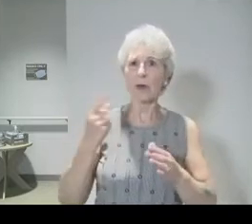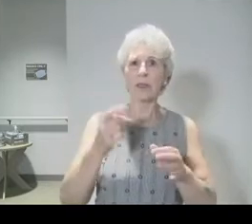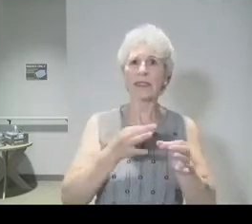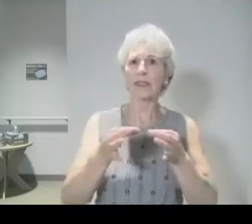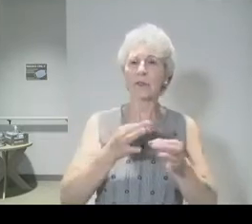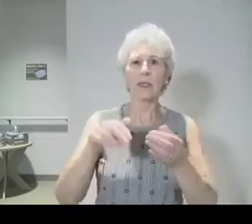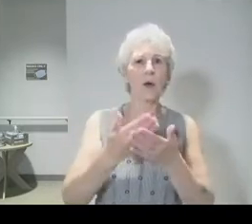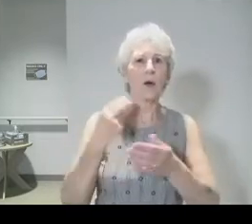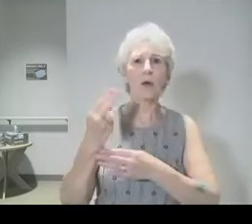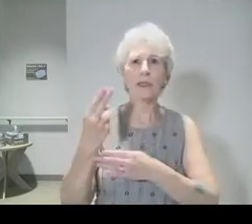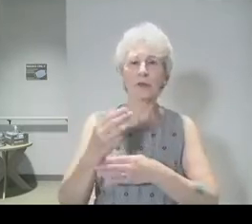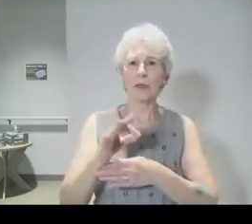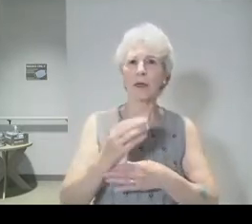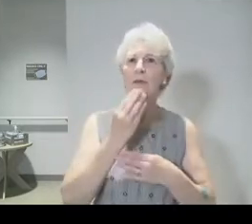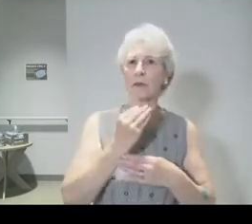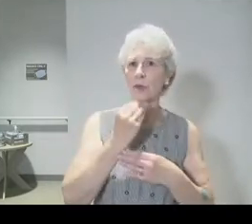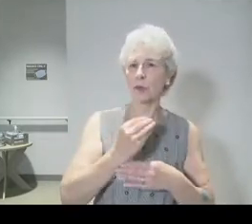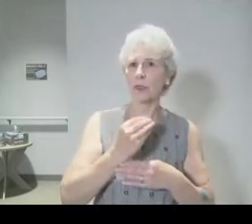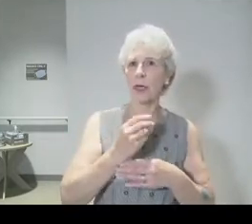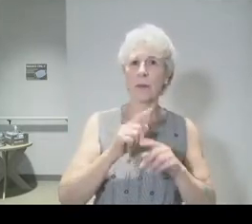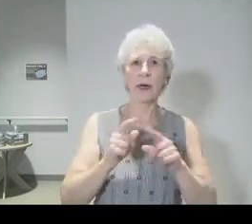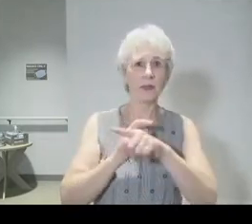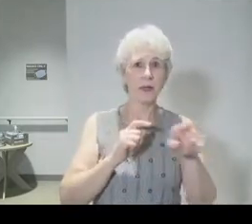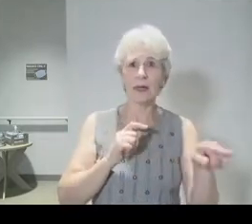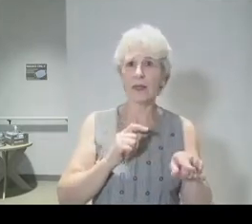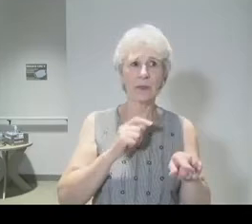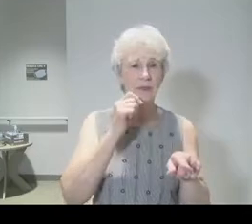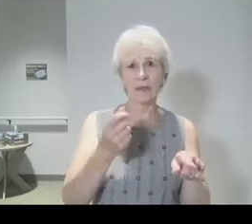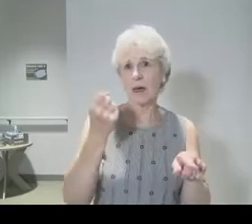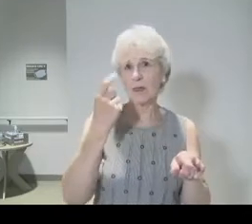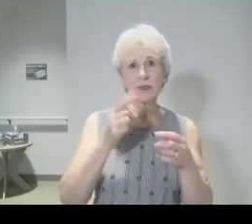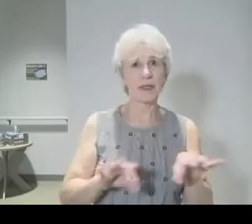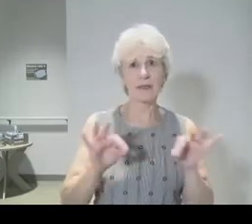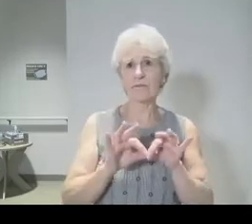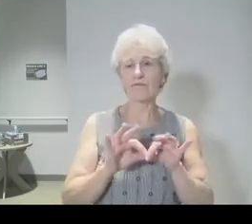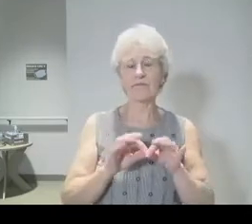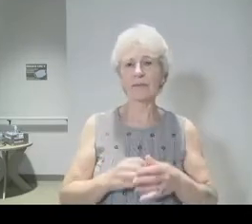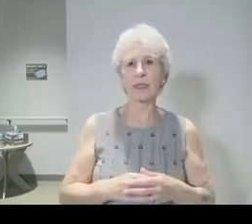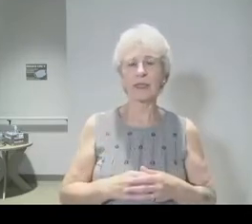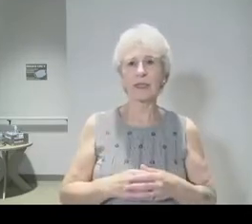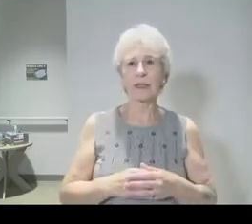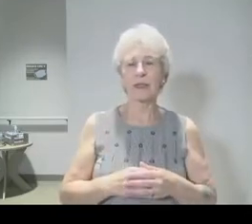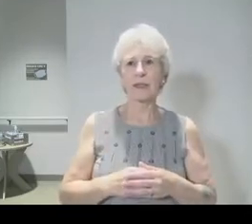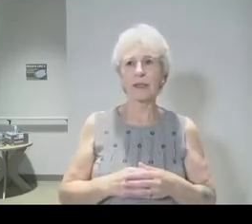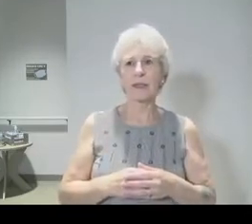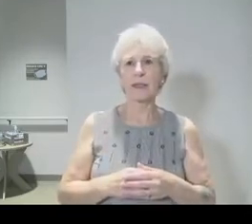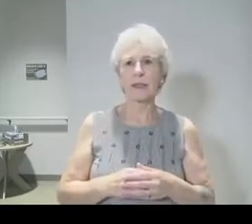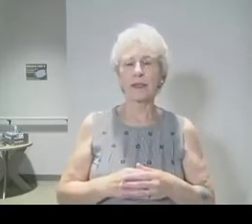but unfortunately, they did not see the significance of everything. And they even sang portions of the psalm. Psalms